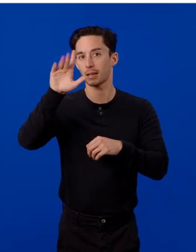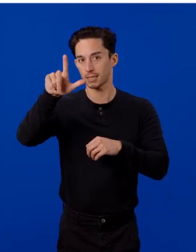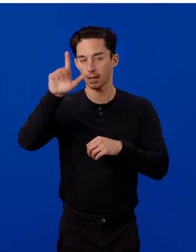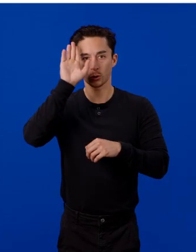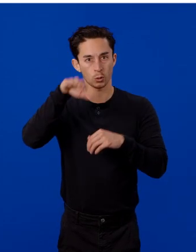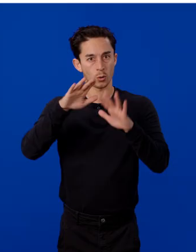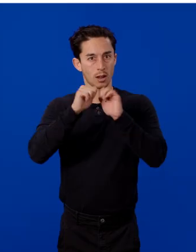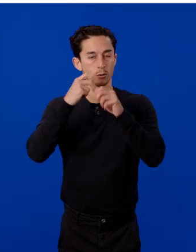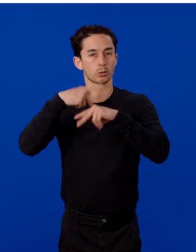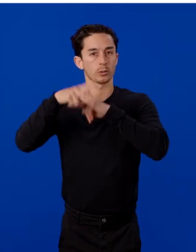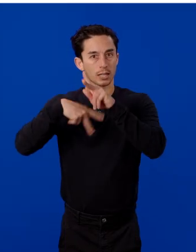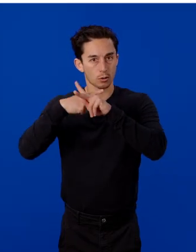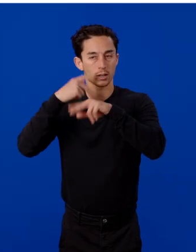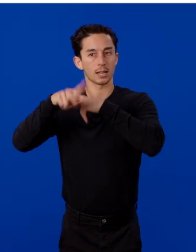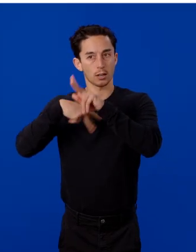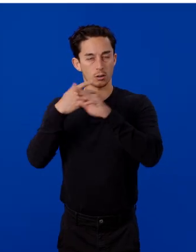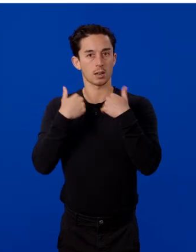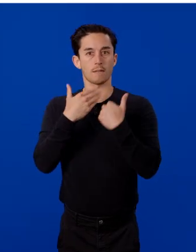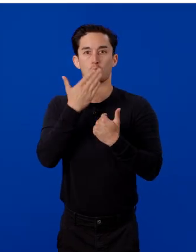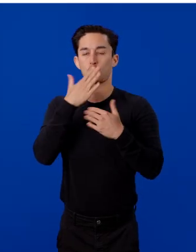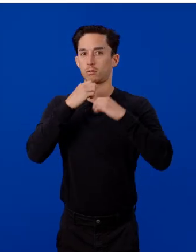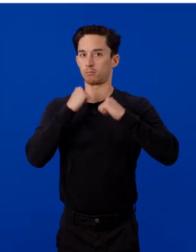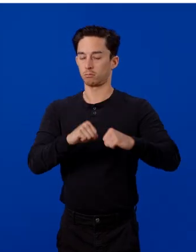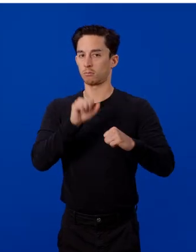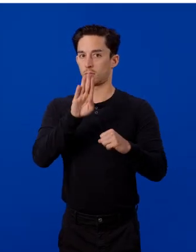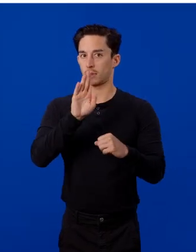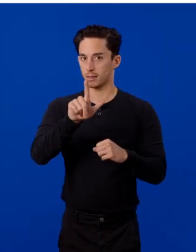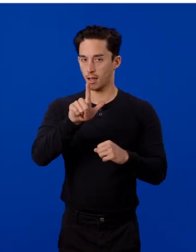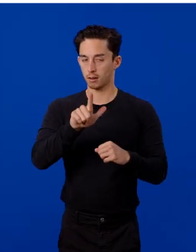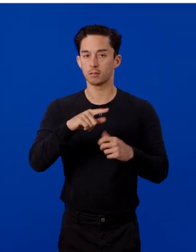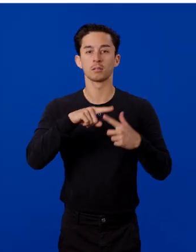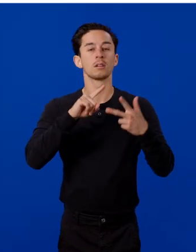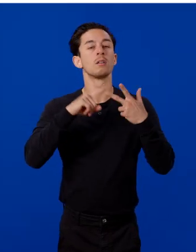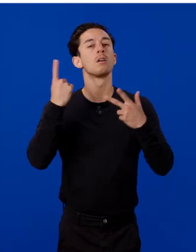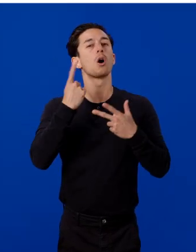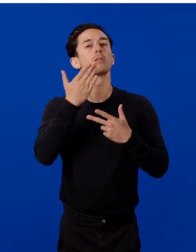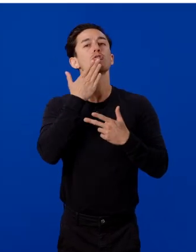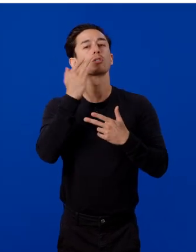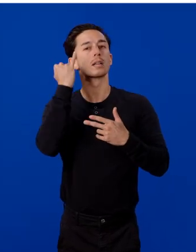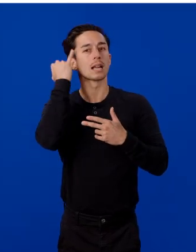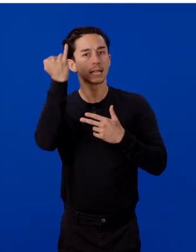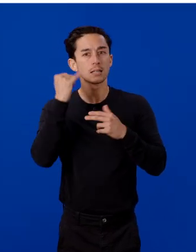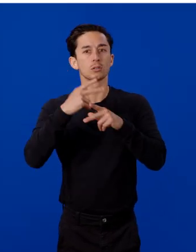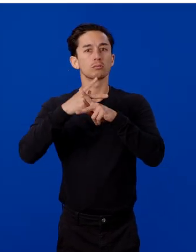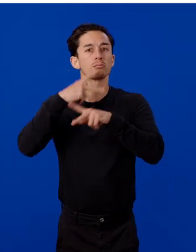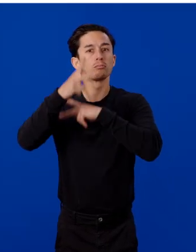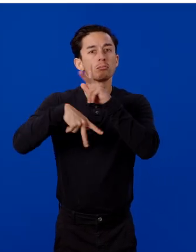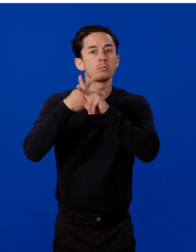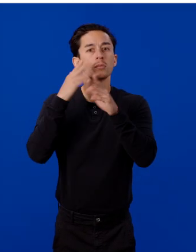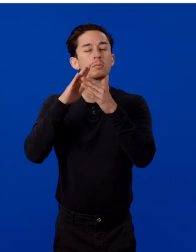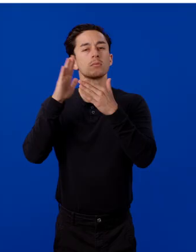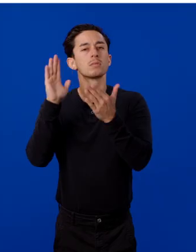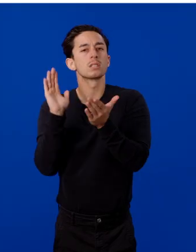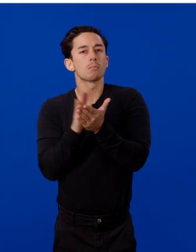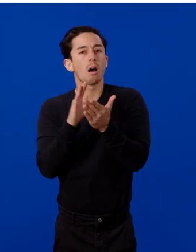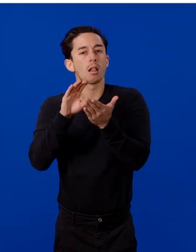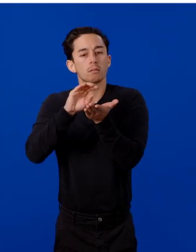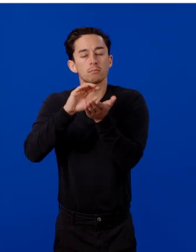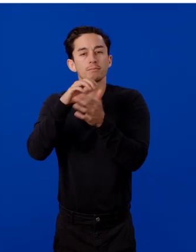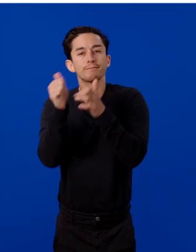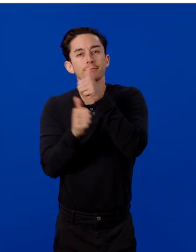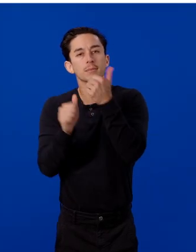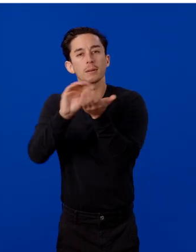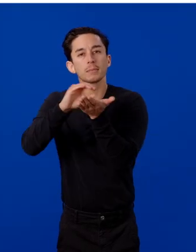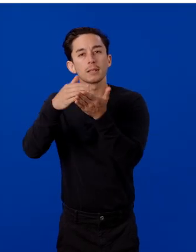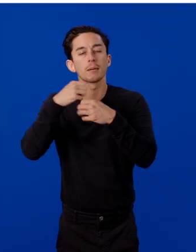You have a good baseline you're working with. And it's always a good idea to overfit on a very small subset to make sure your